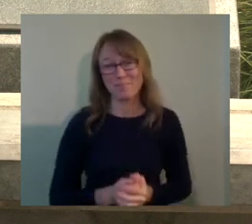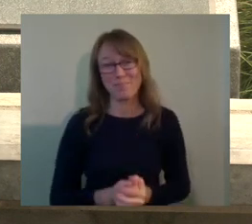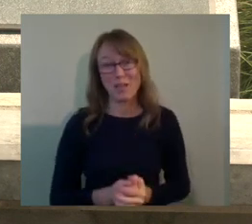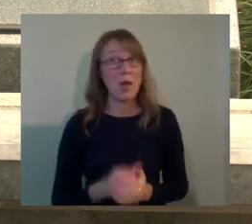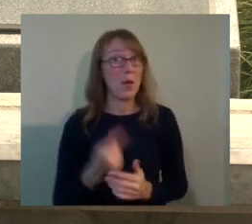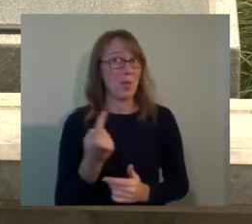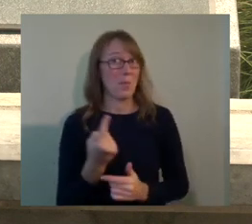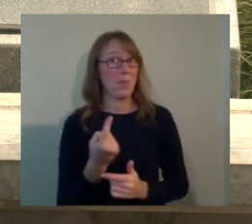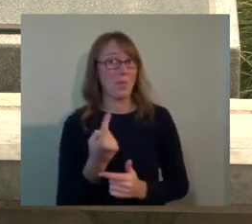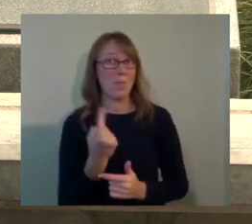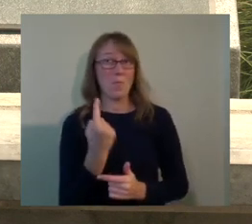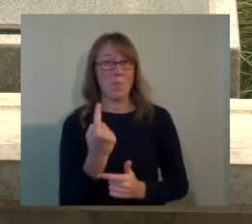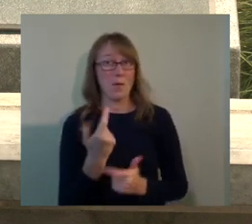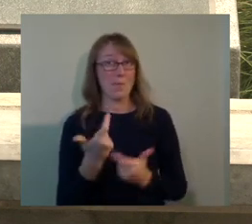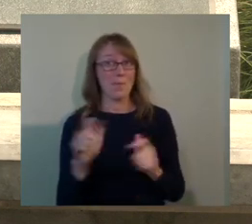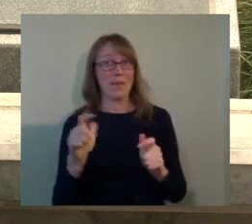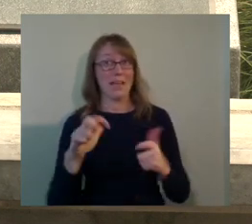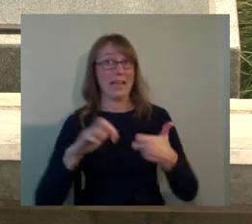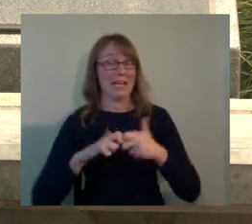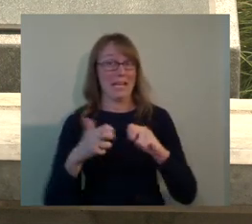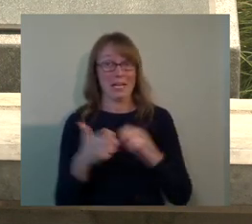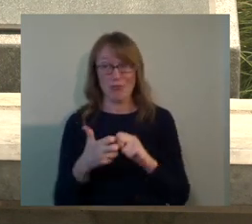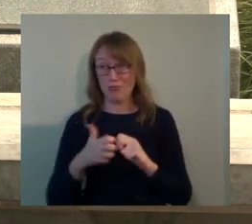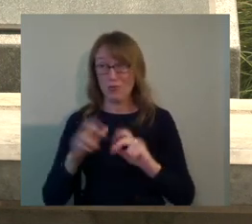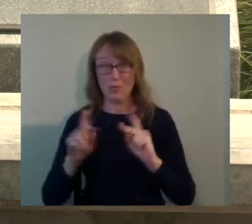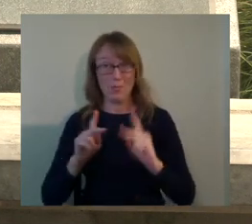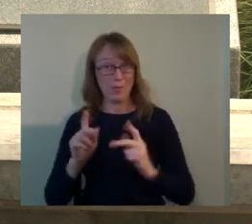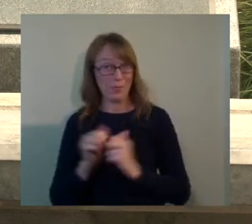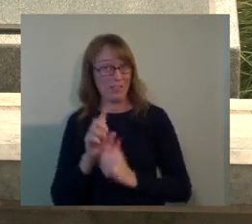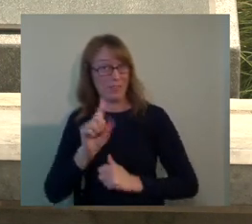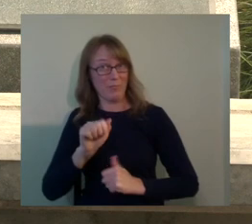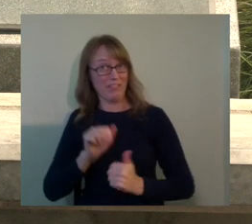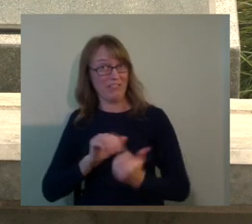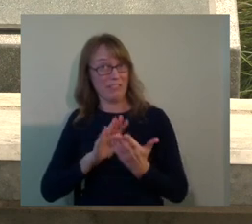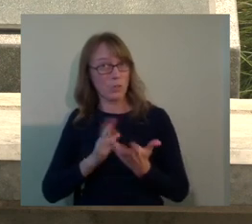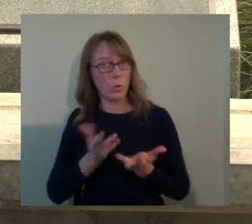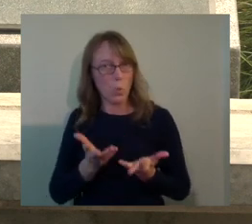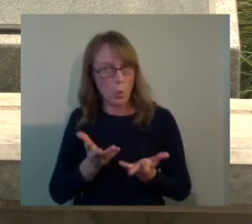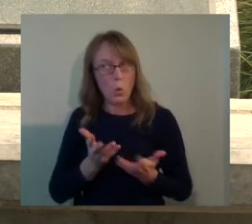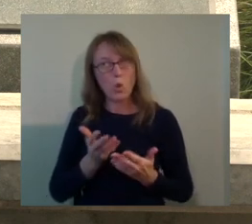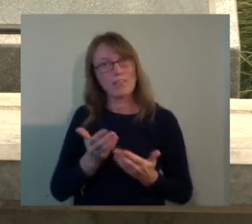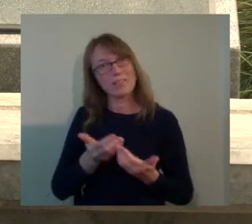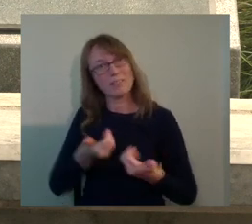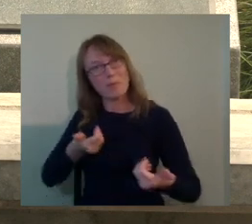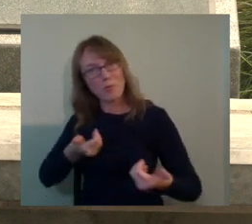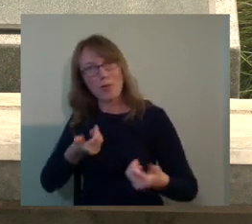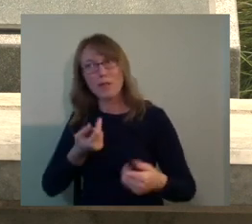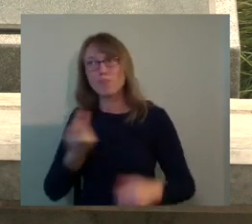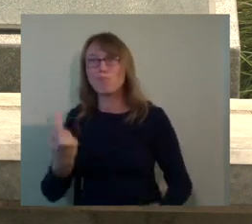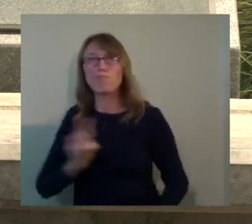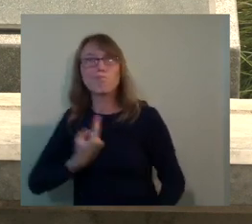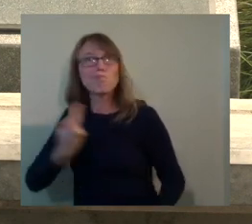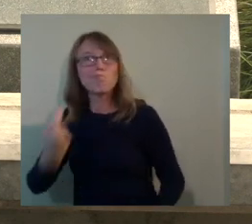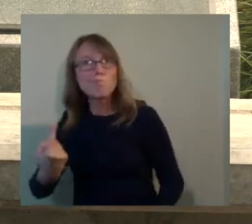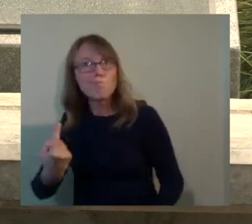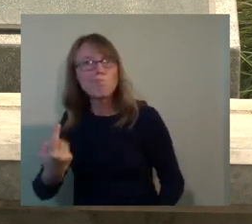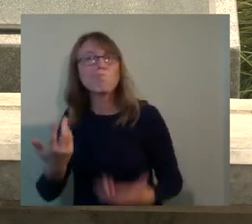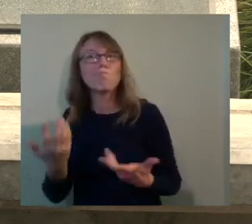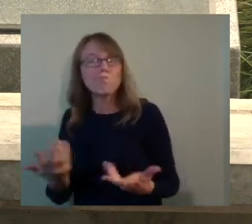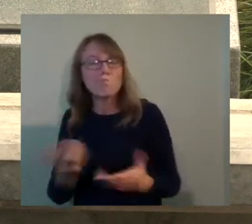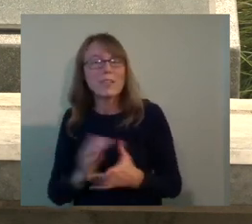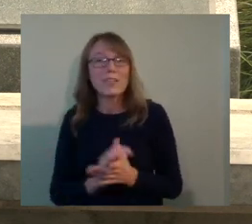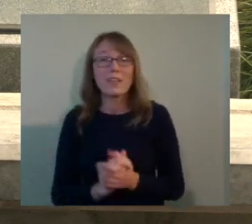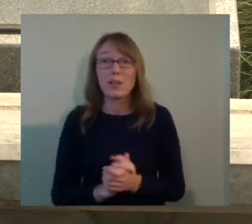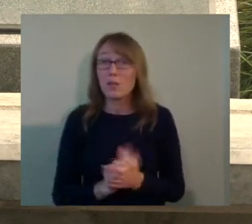isolation. They get separated from the rest of the community. And so when we say universal design, we're talking